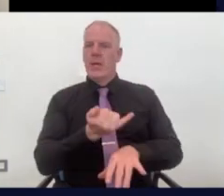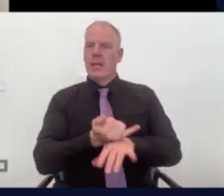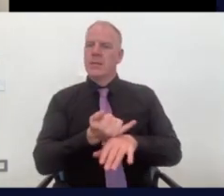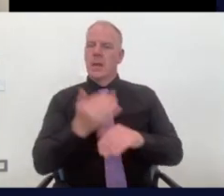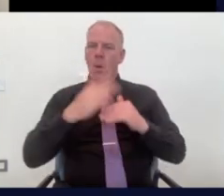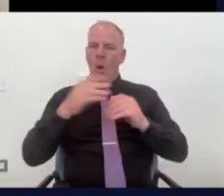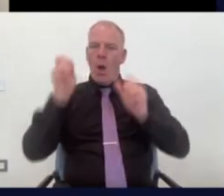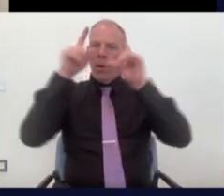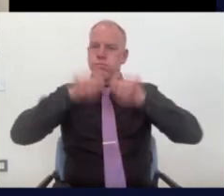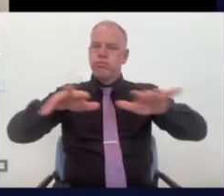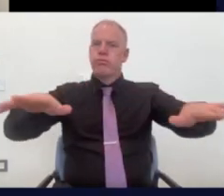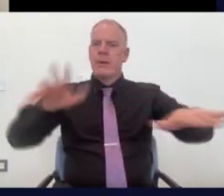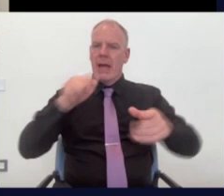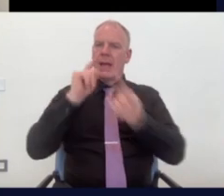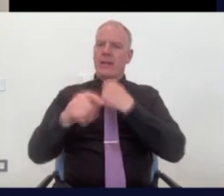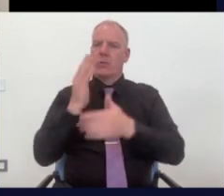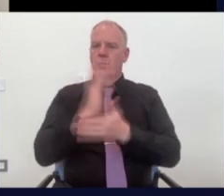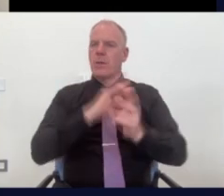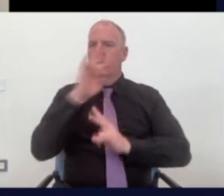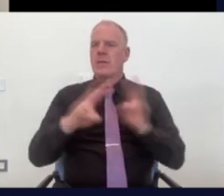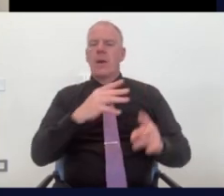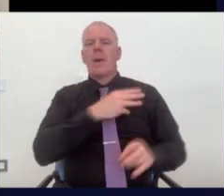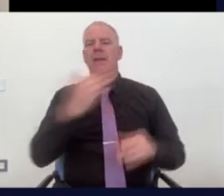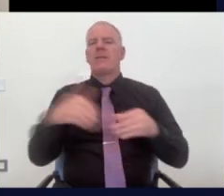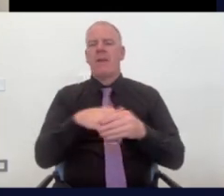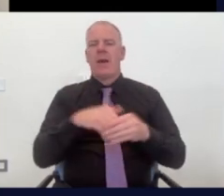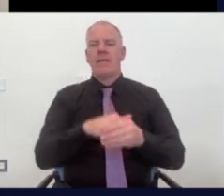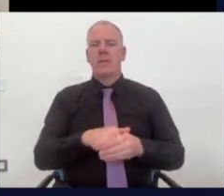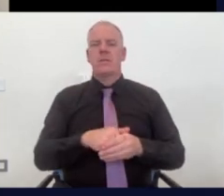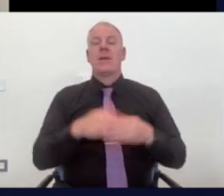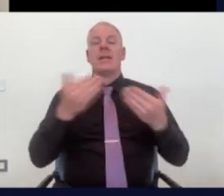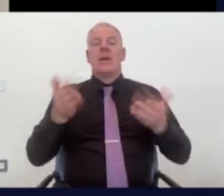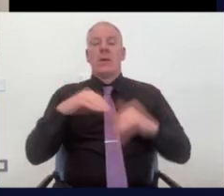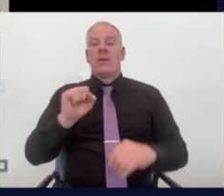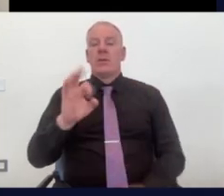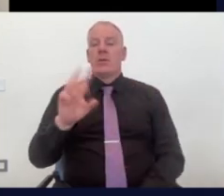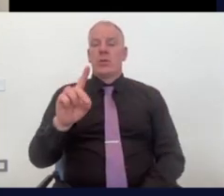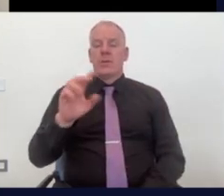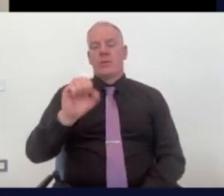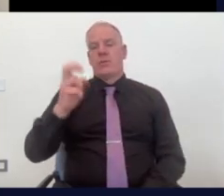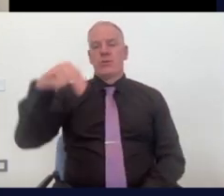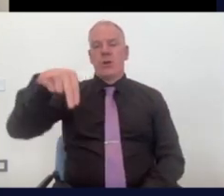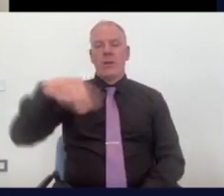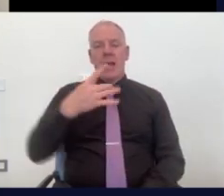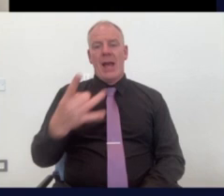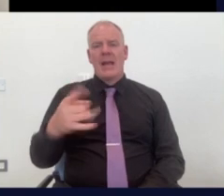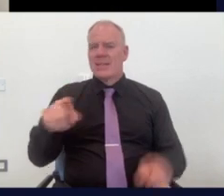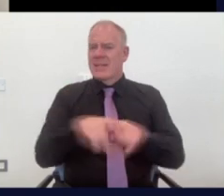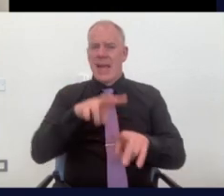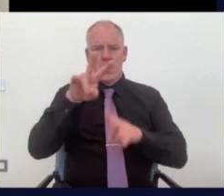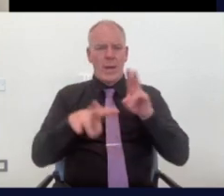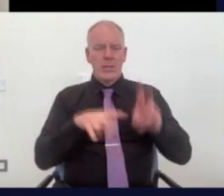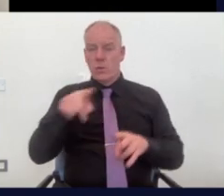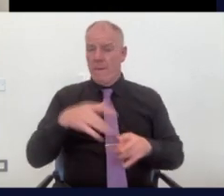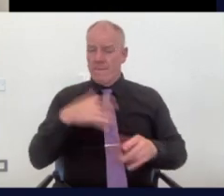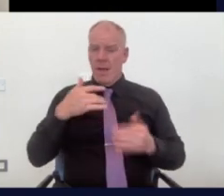answer some of these needs. So please do come and join us. Before that, Sean, I'm going to go to you with the same question. And I guess it is somewhat